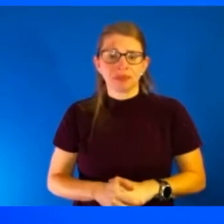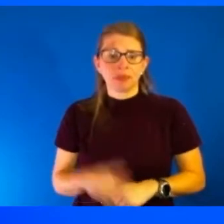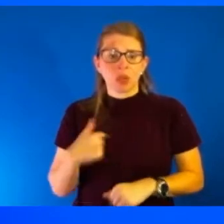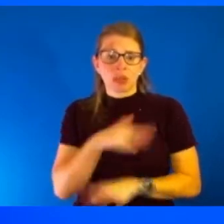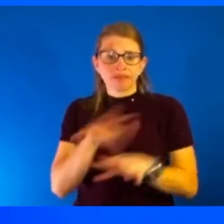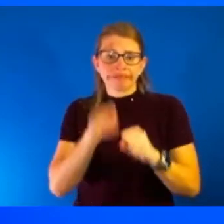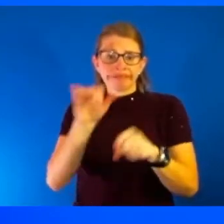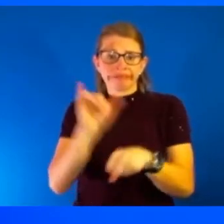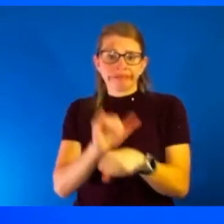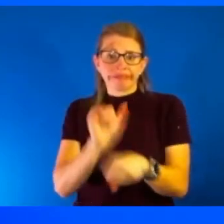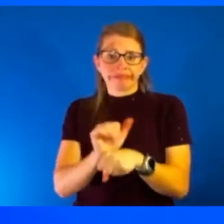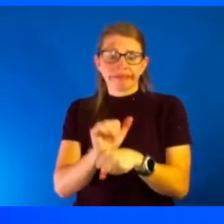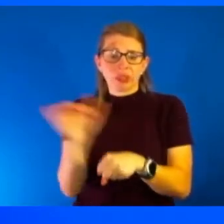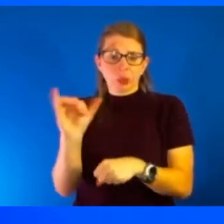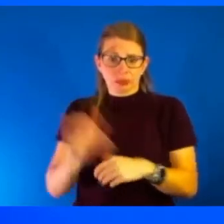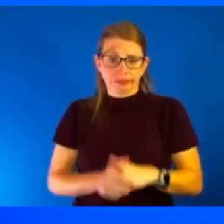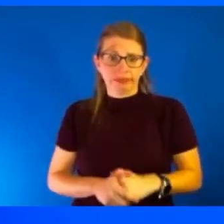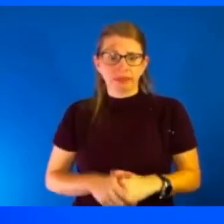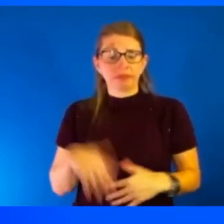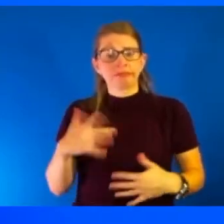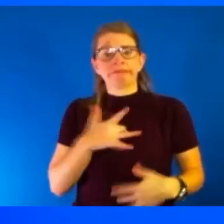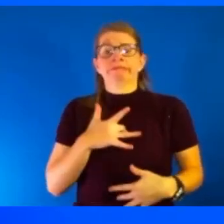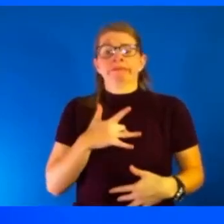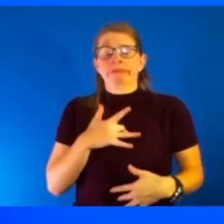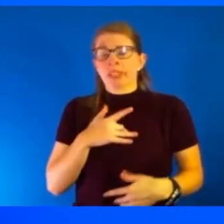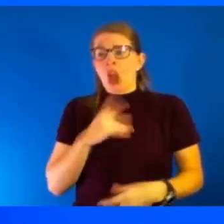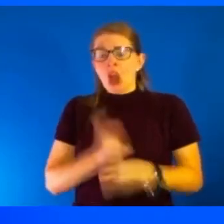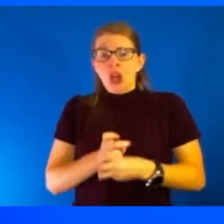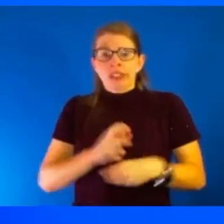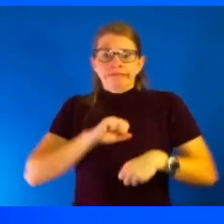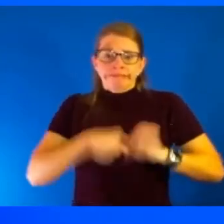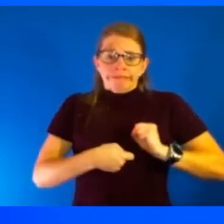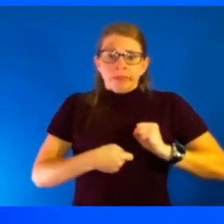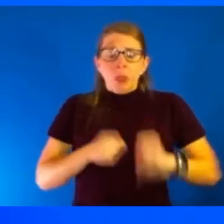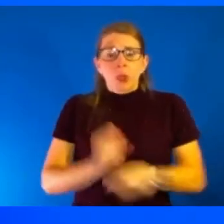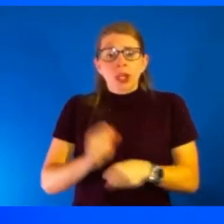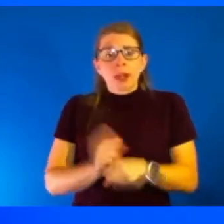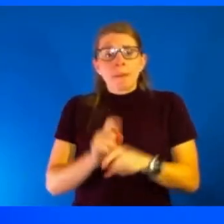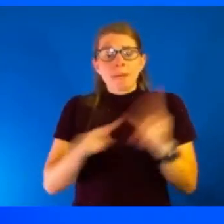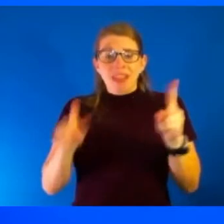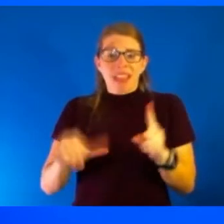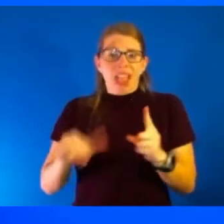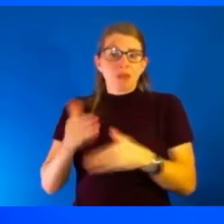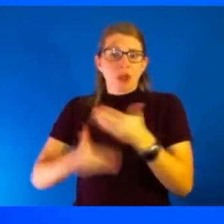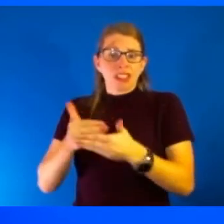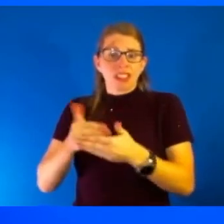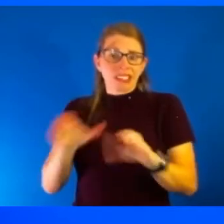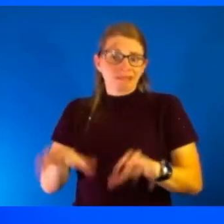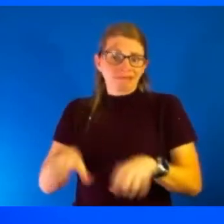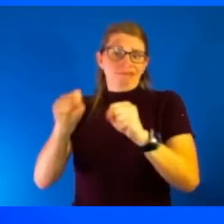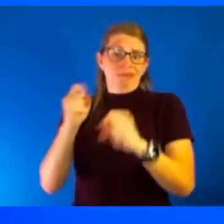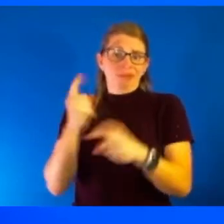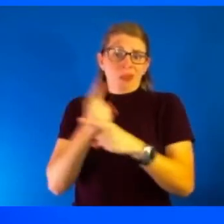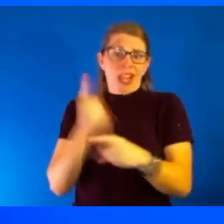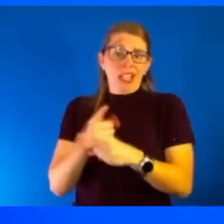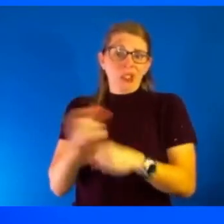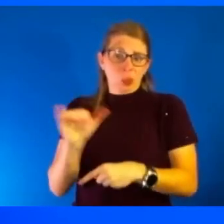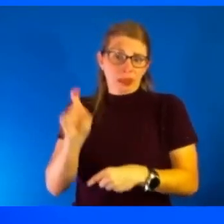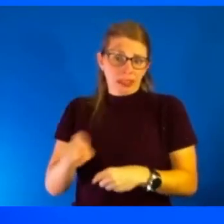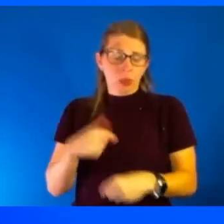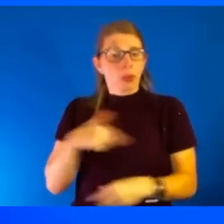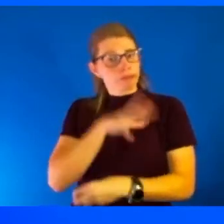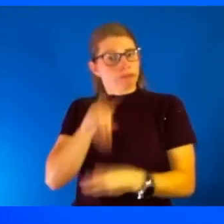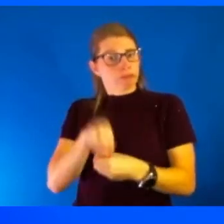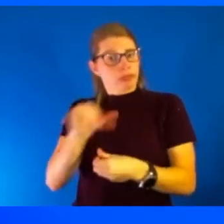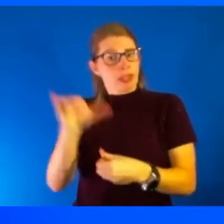among the hardest work that we have to do. But it's important that that's done right as well. And so we participated in that. And we stayed on the ground